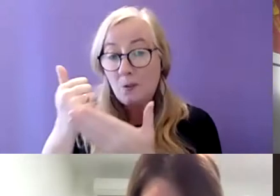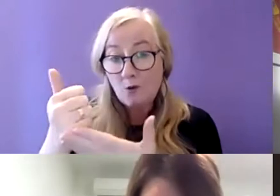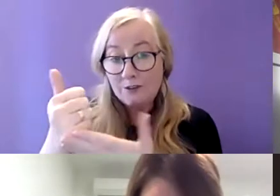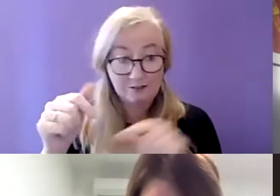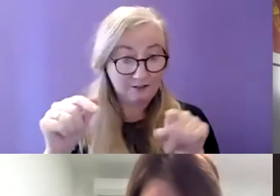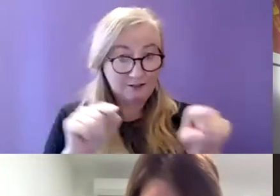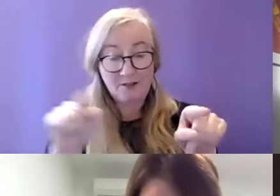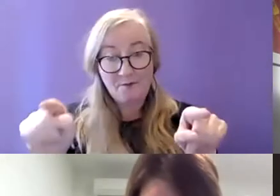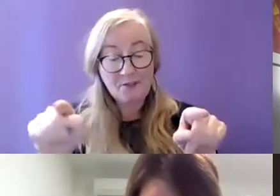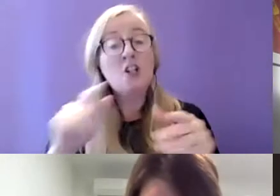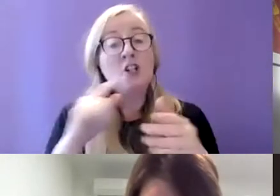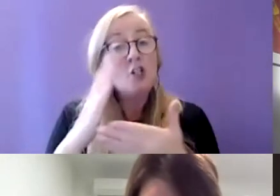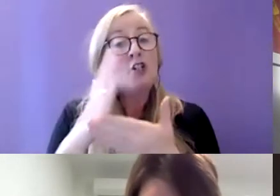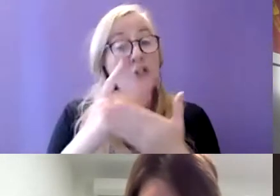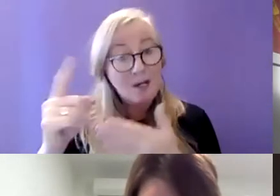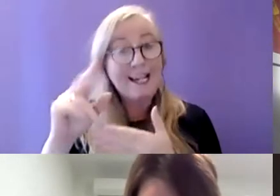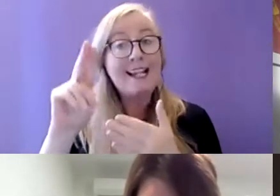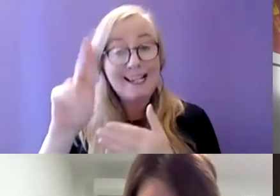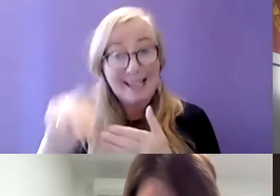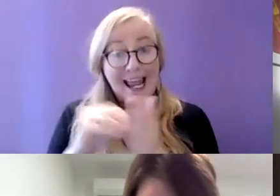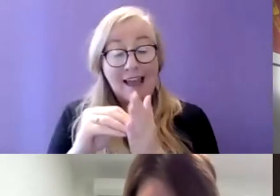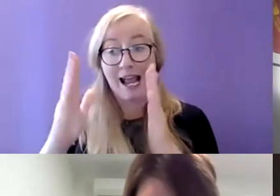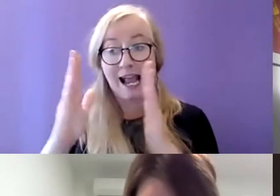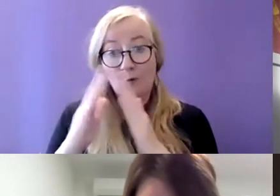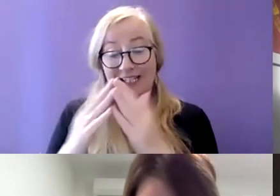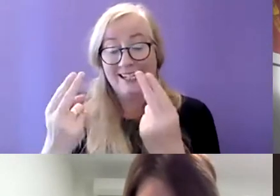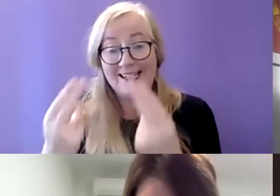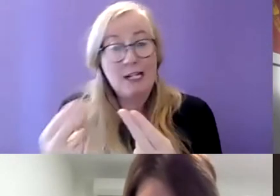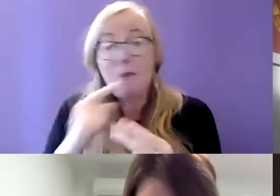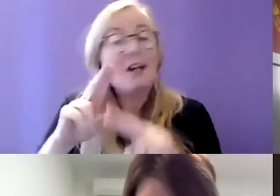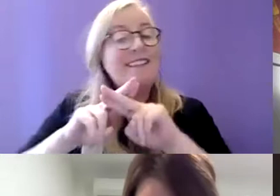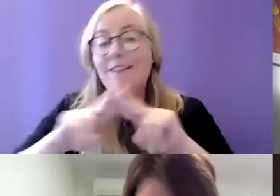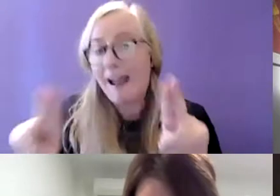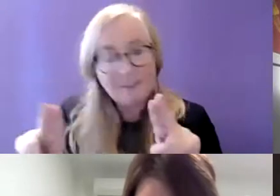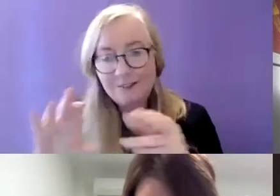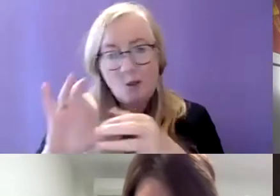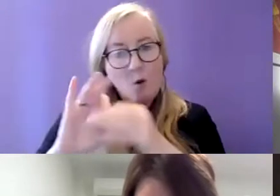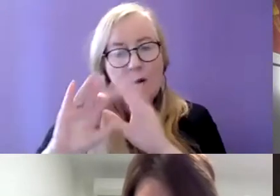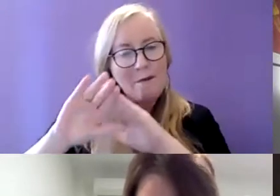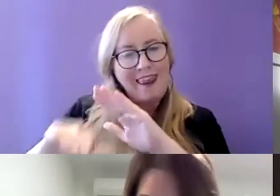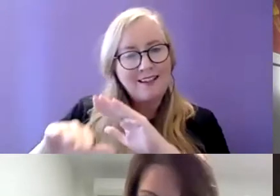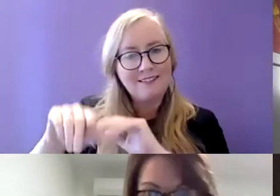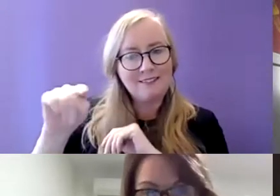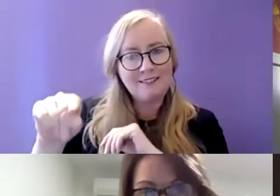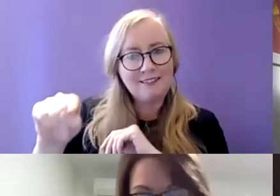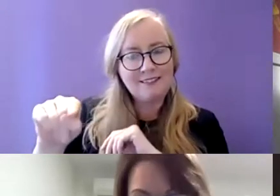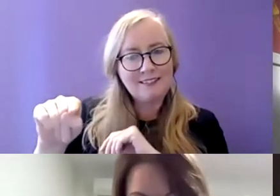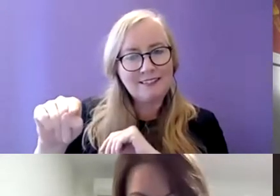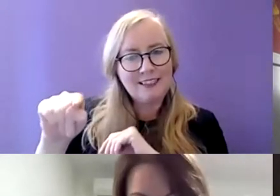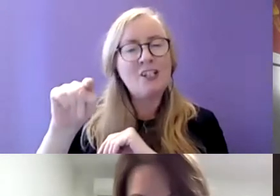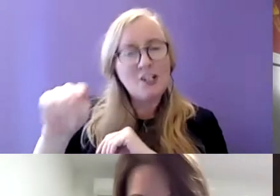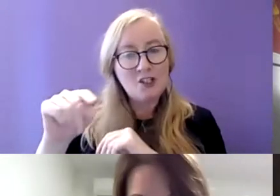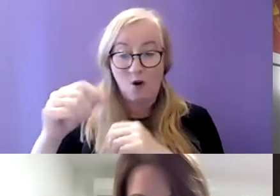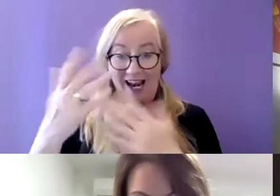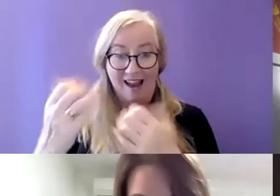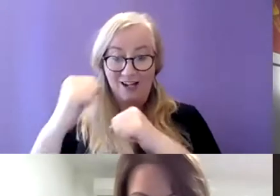somebody can't have a housing need and not be homeless and that's the way our structures are